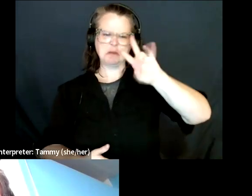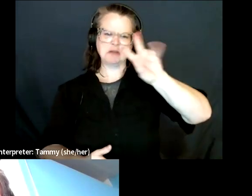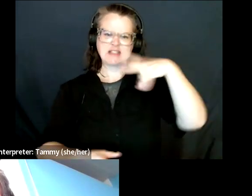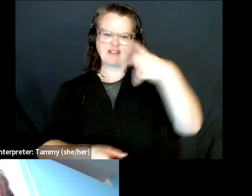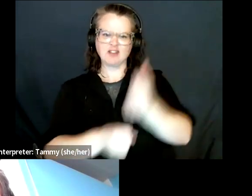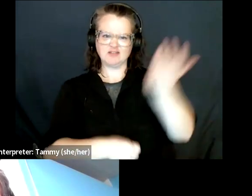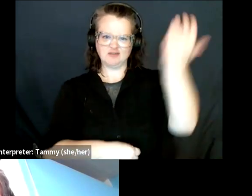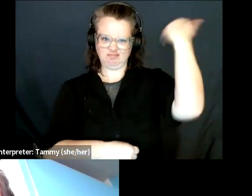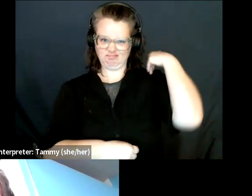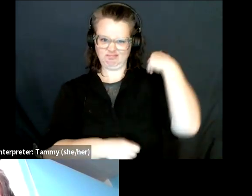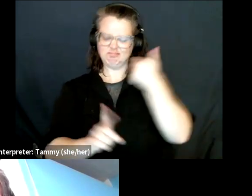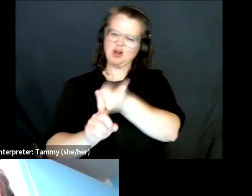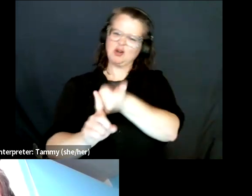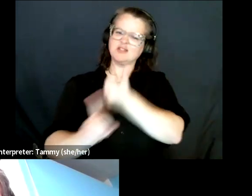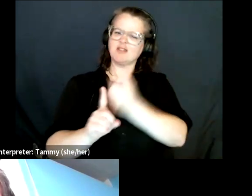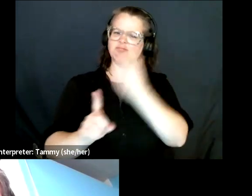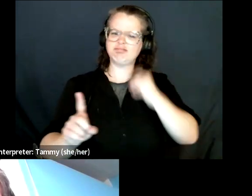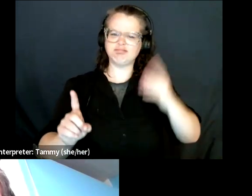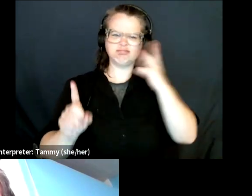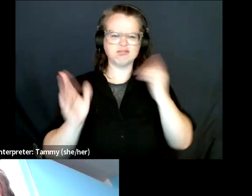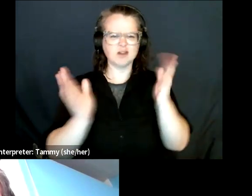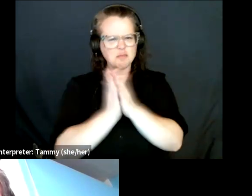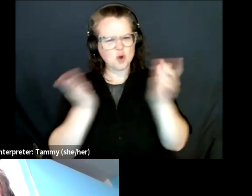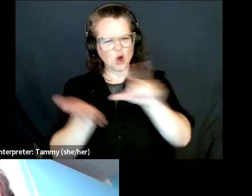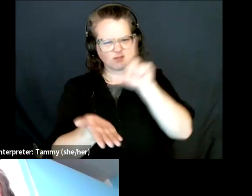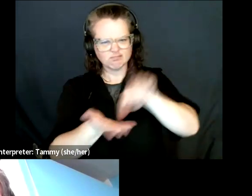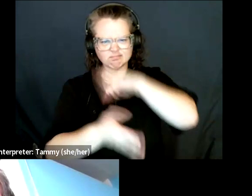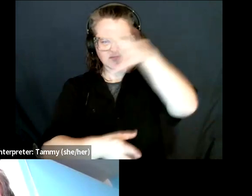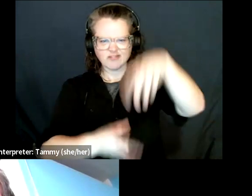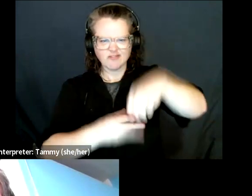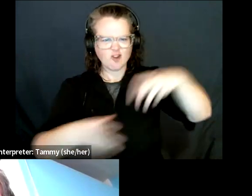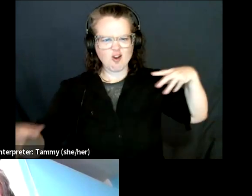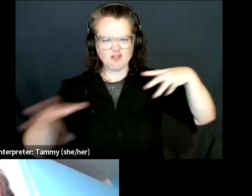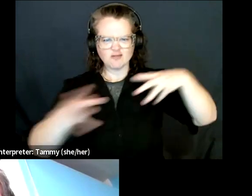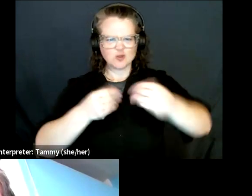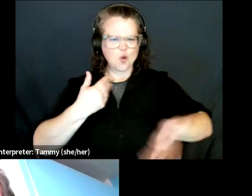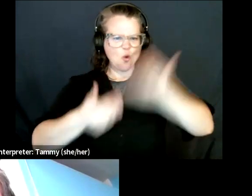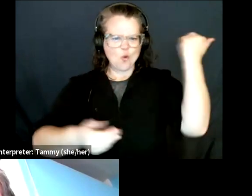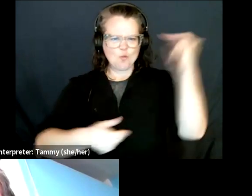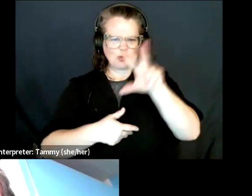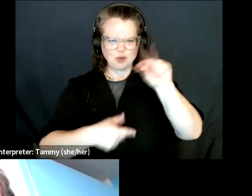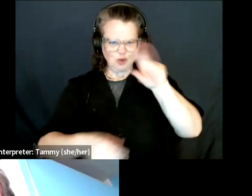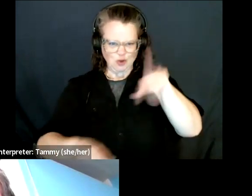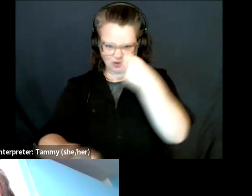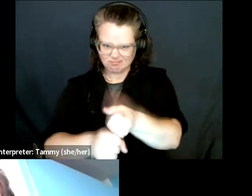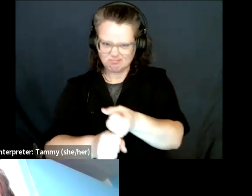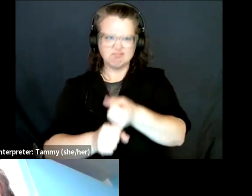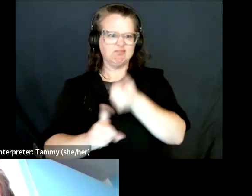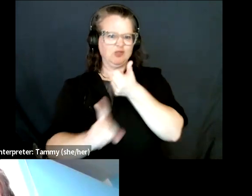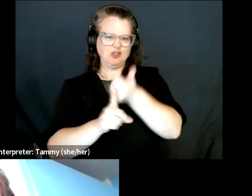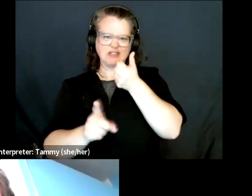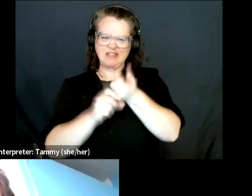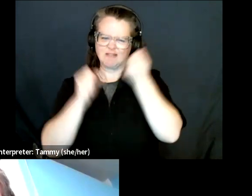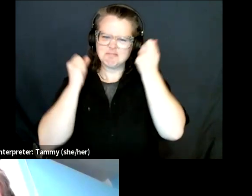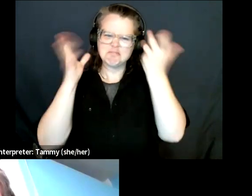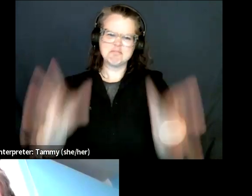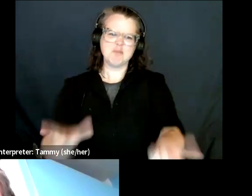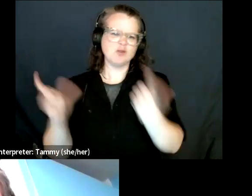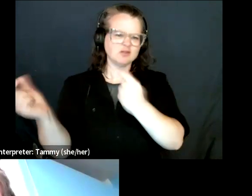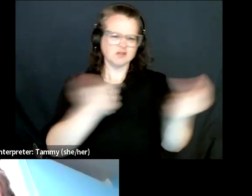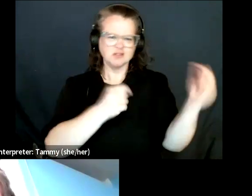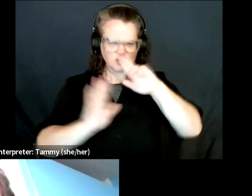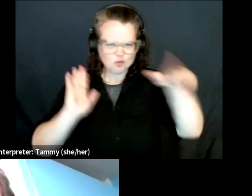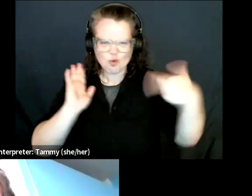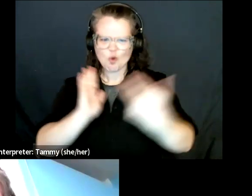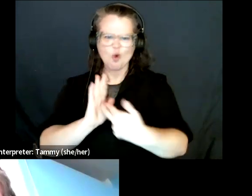She has been a marketing specialist, an academic book sales rep, and a bookstore publicist, has edited several dozen